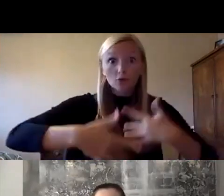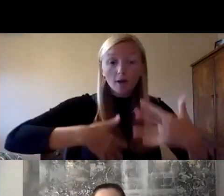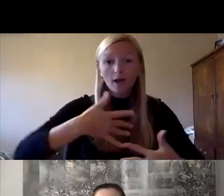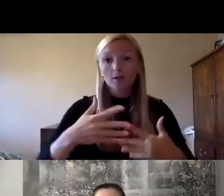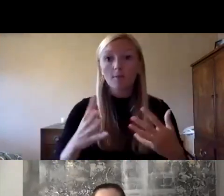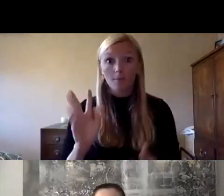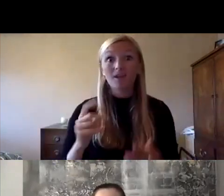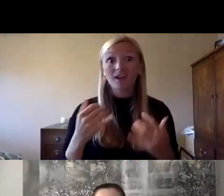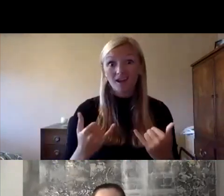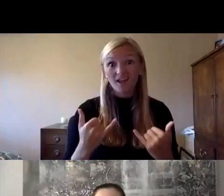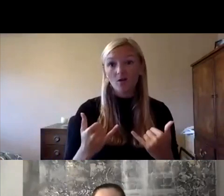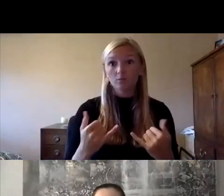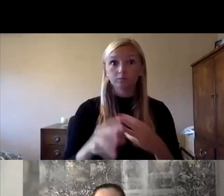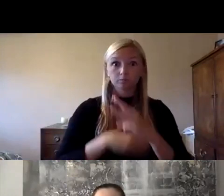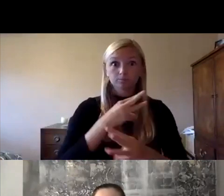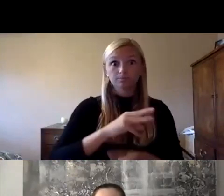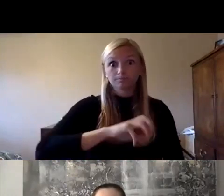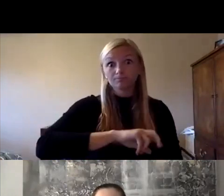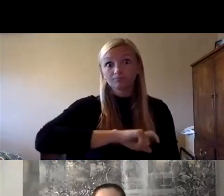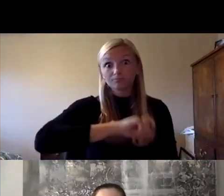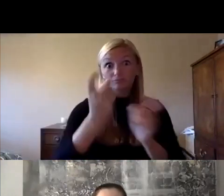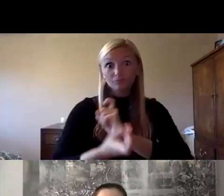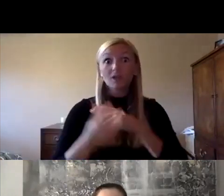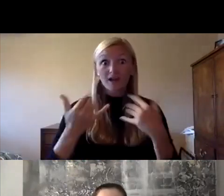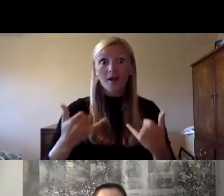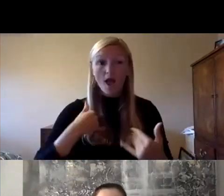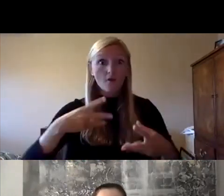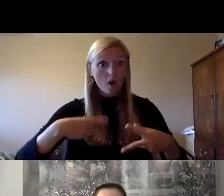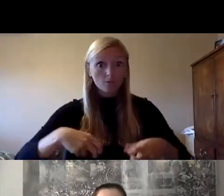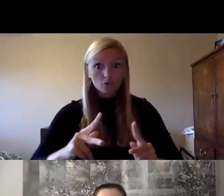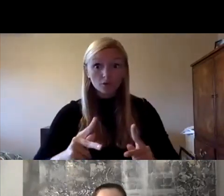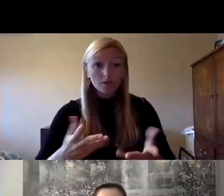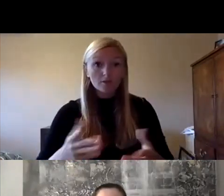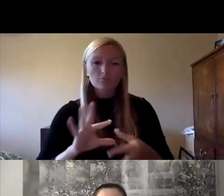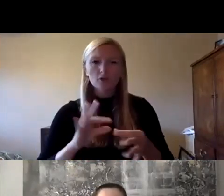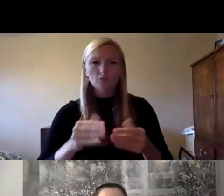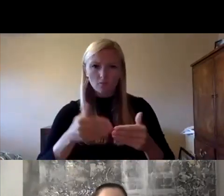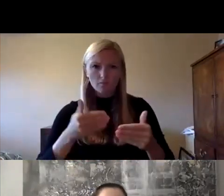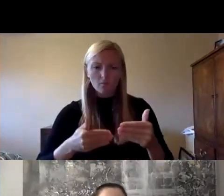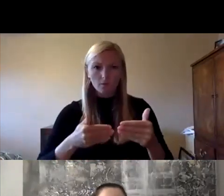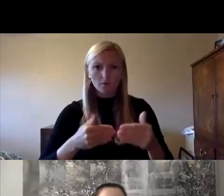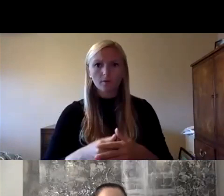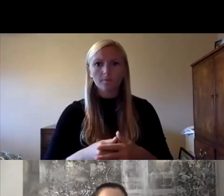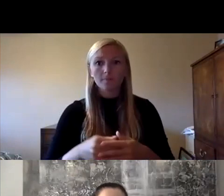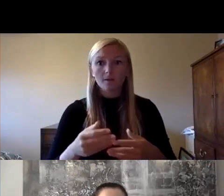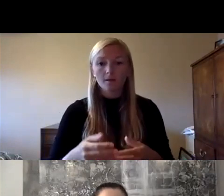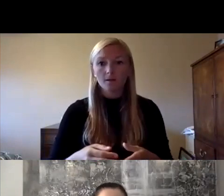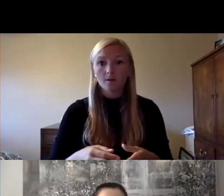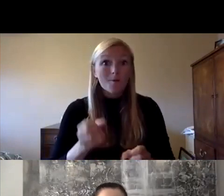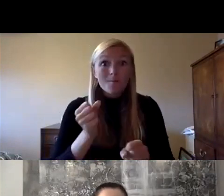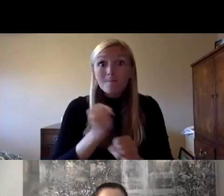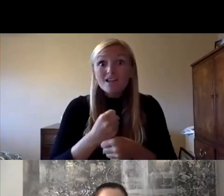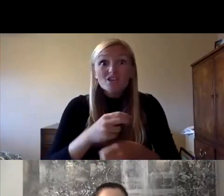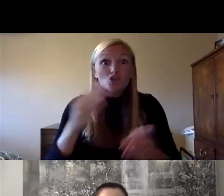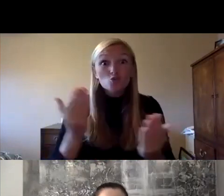obviously the world has changed now we have an opportunity here as we mentioned before an opportunity to create a new norm